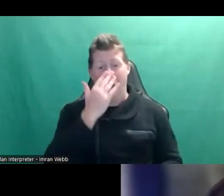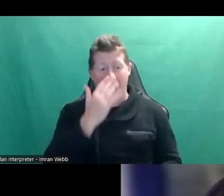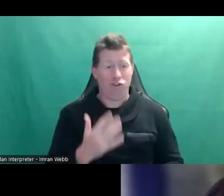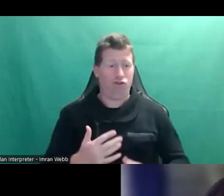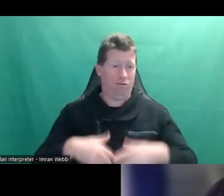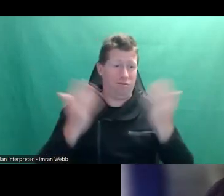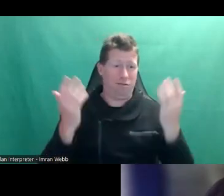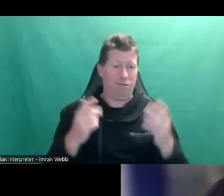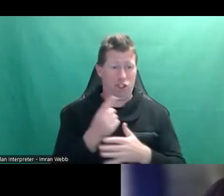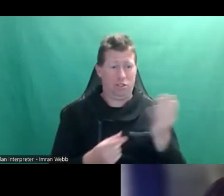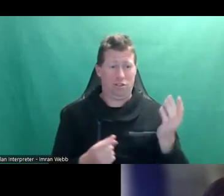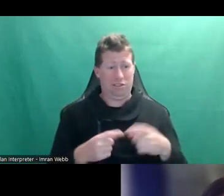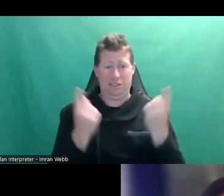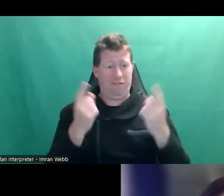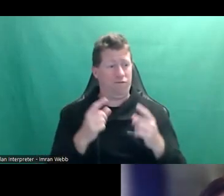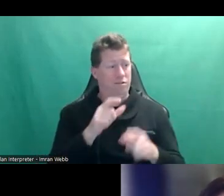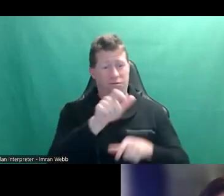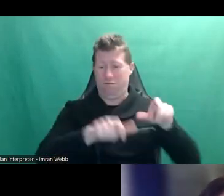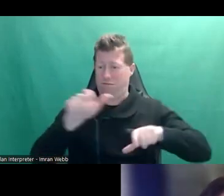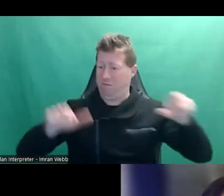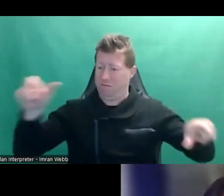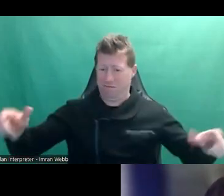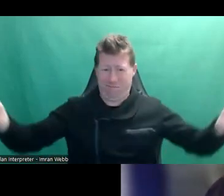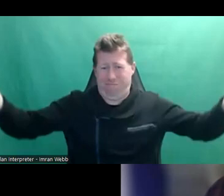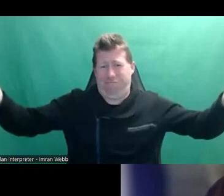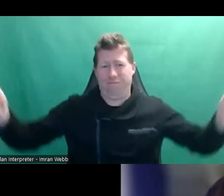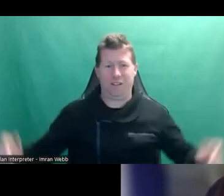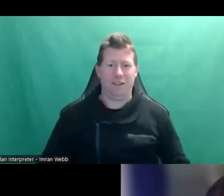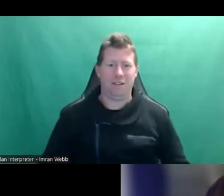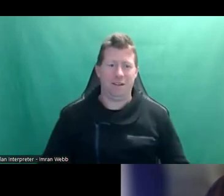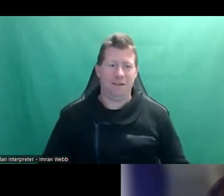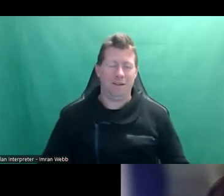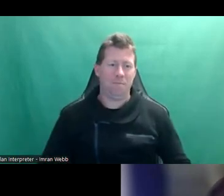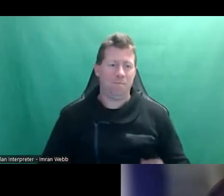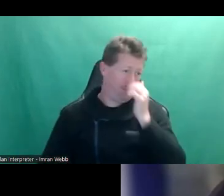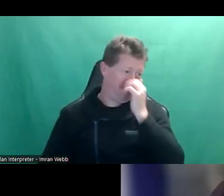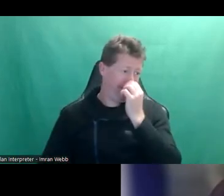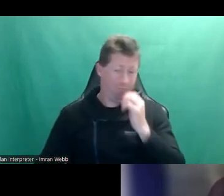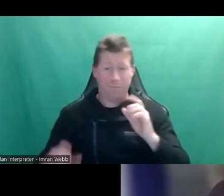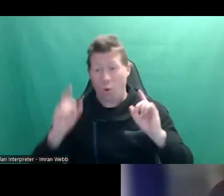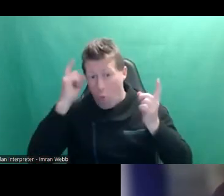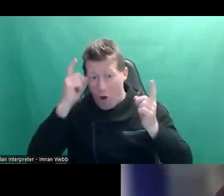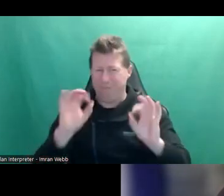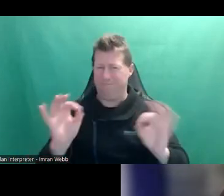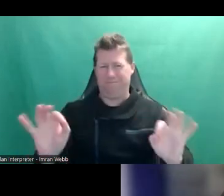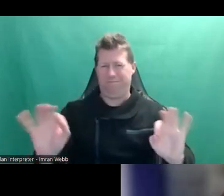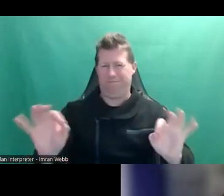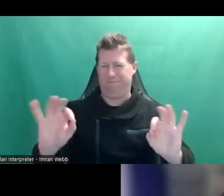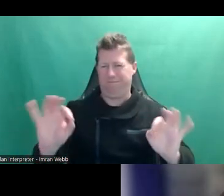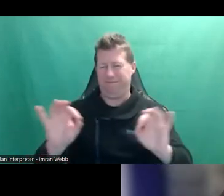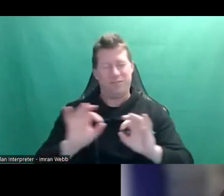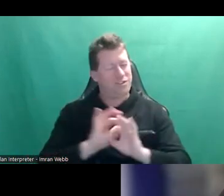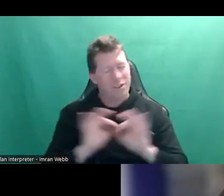from person to person. So I wouldn't be concerned. That's the first thing I would say.